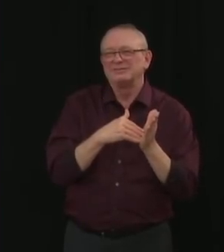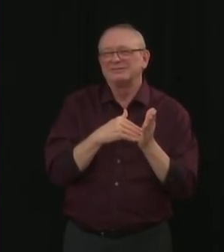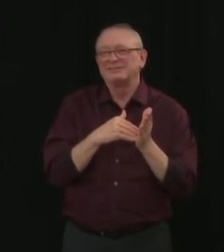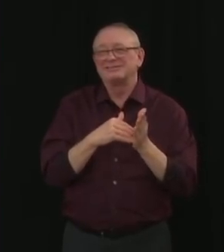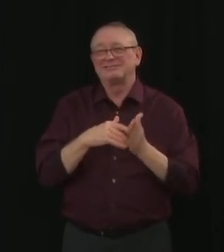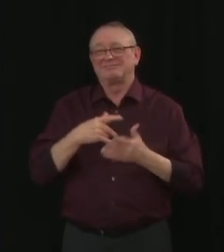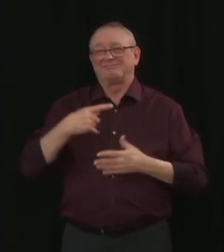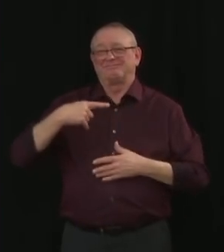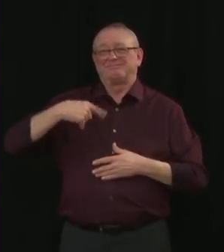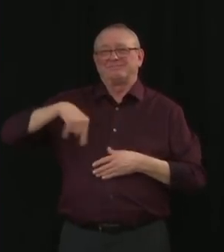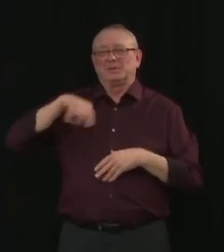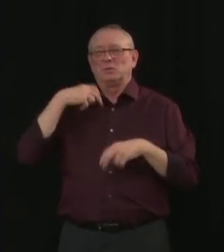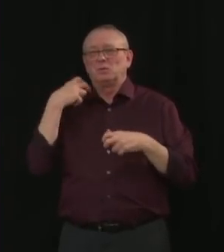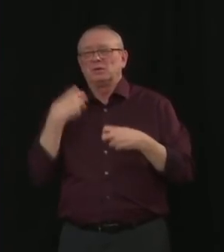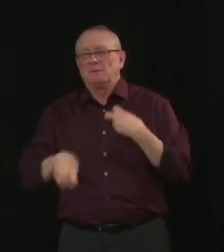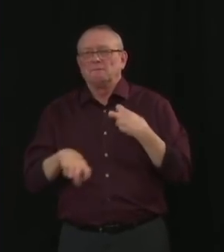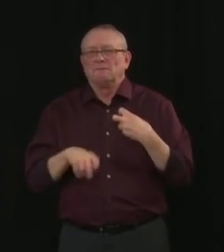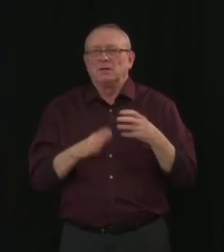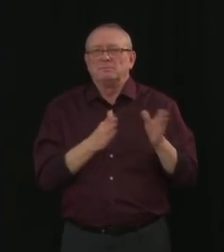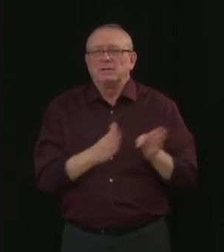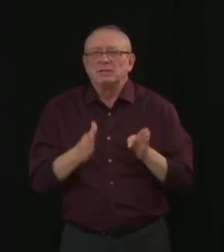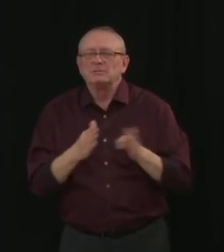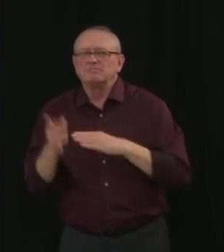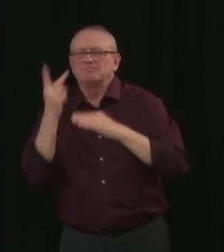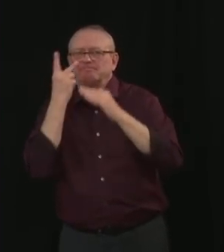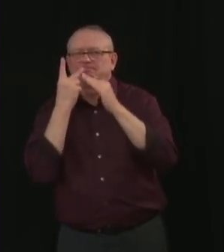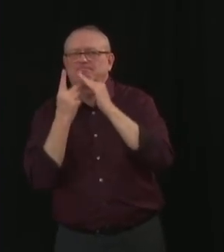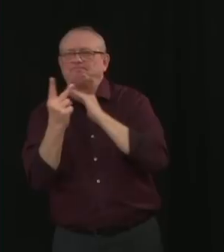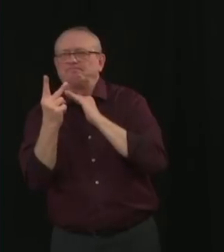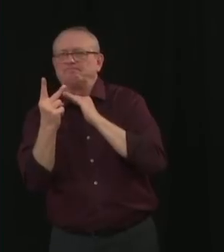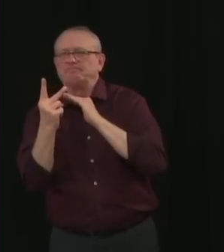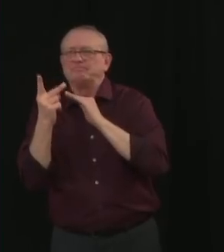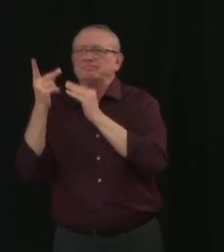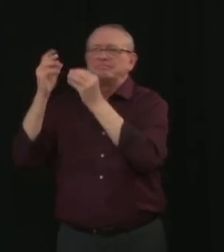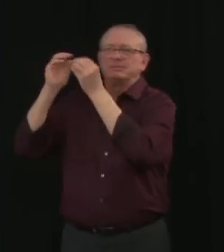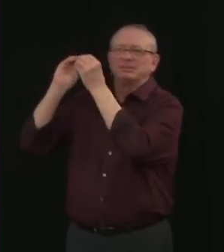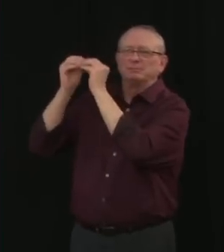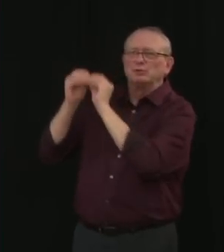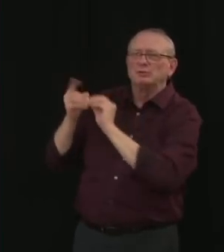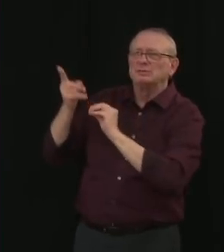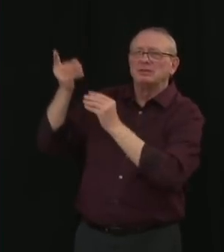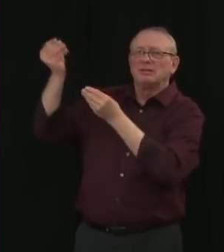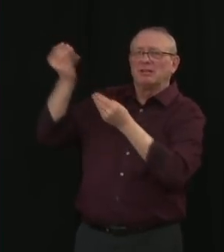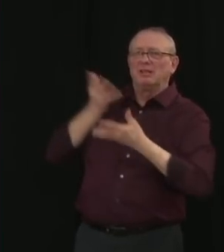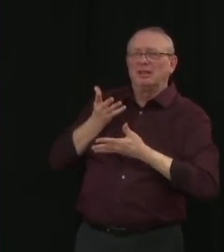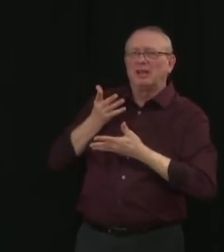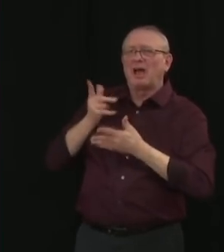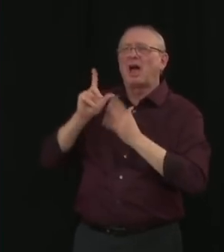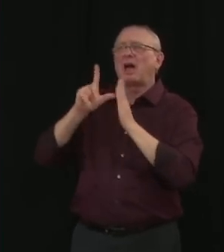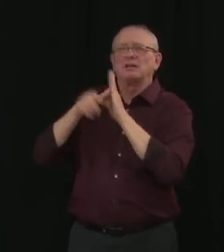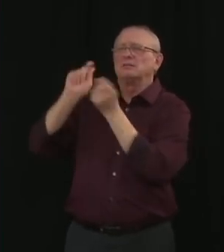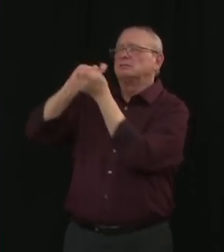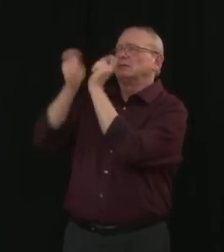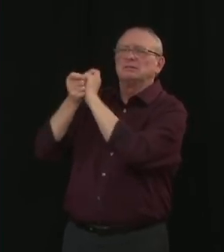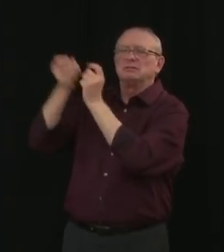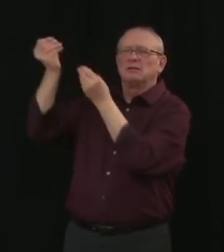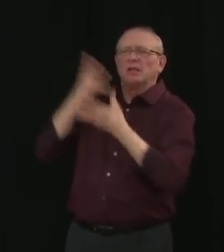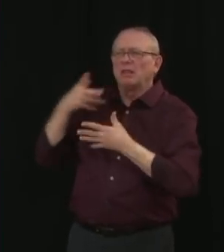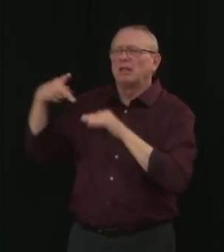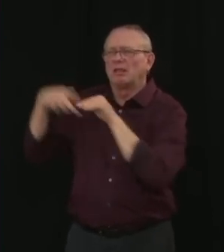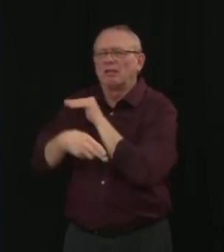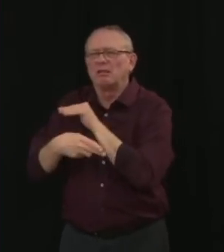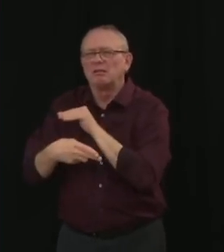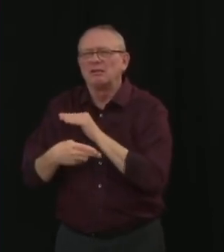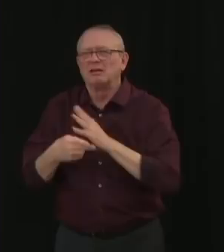on the numbers that we're getting from the federal government on what we're going to be getting when we can start rolling out vaccines for Phase